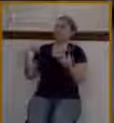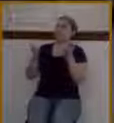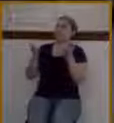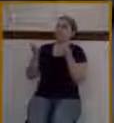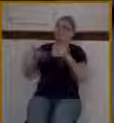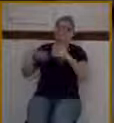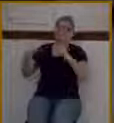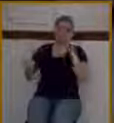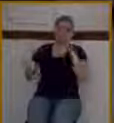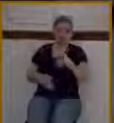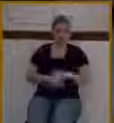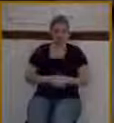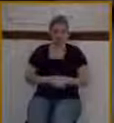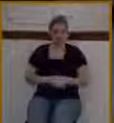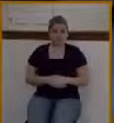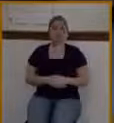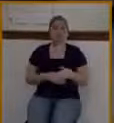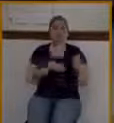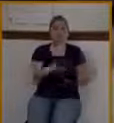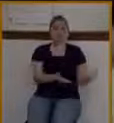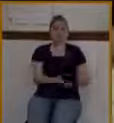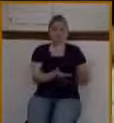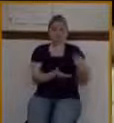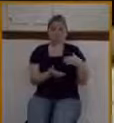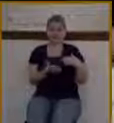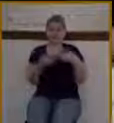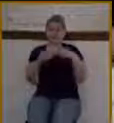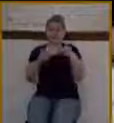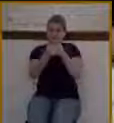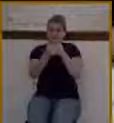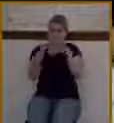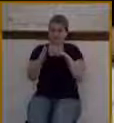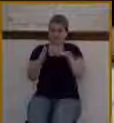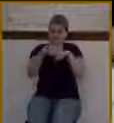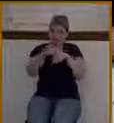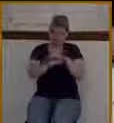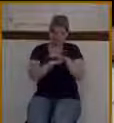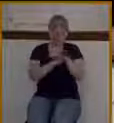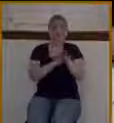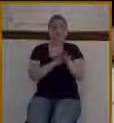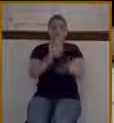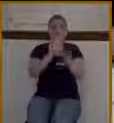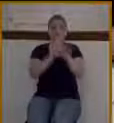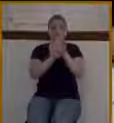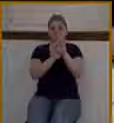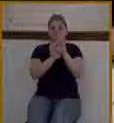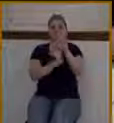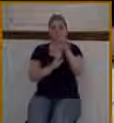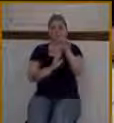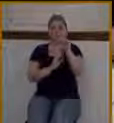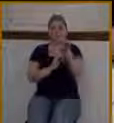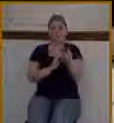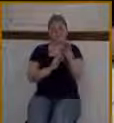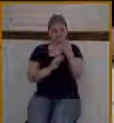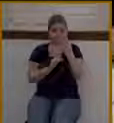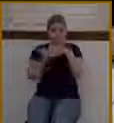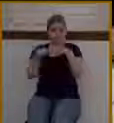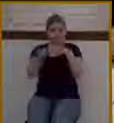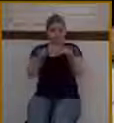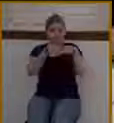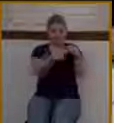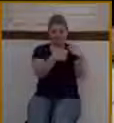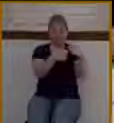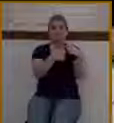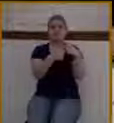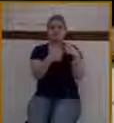And they went their way, and found the colt tied by the door without, and a place where two ways met, and they loosed him. And certain of